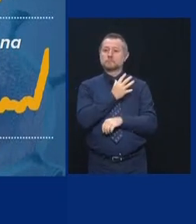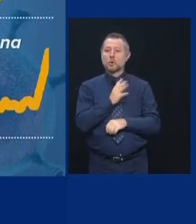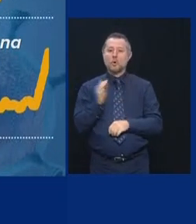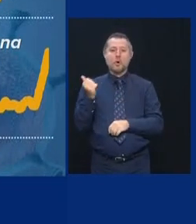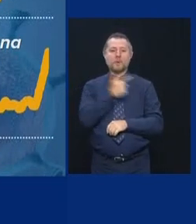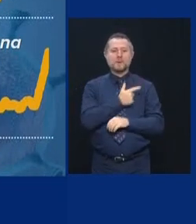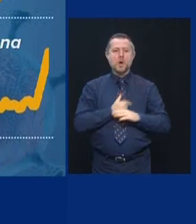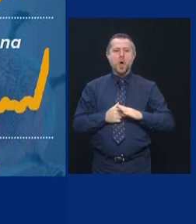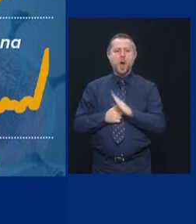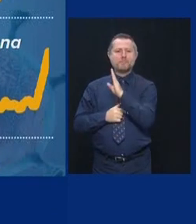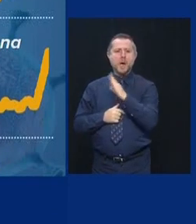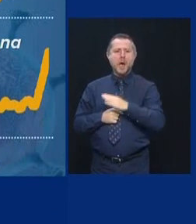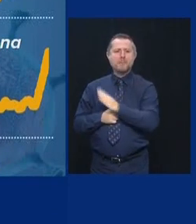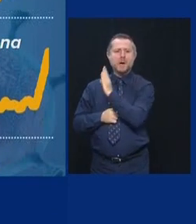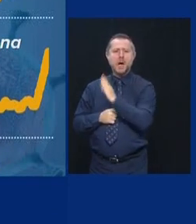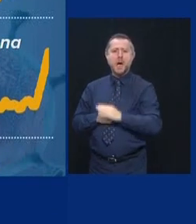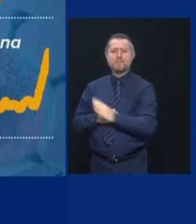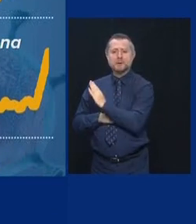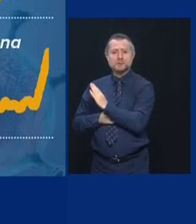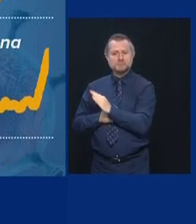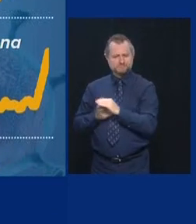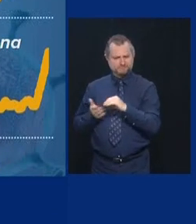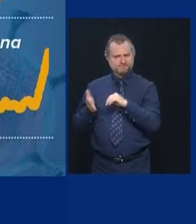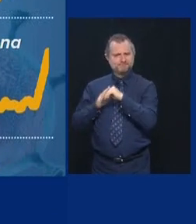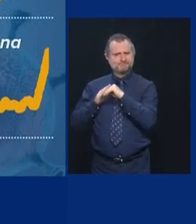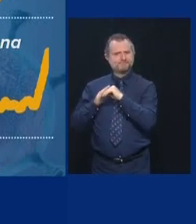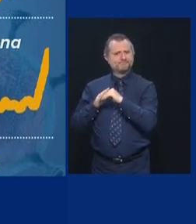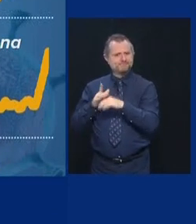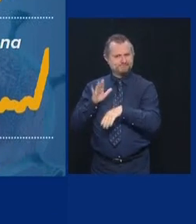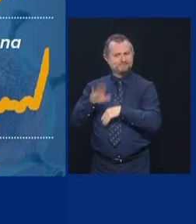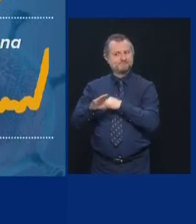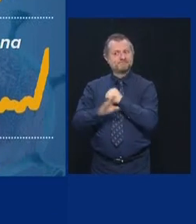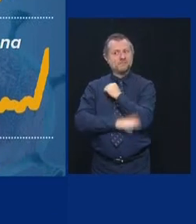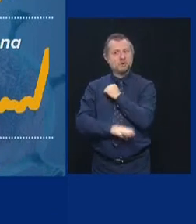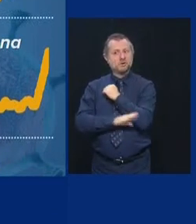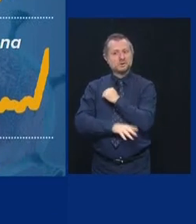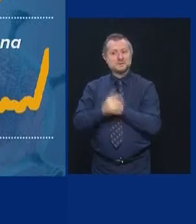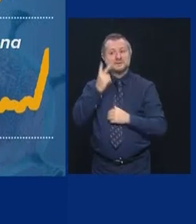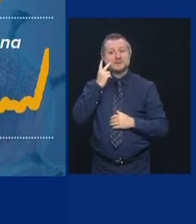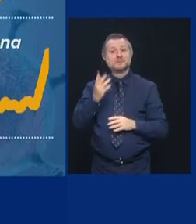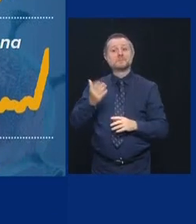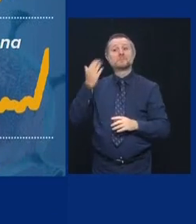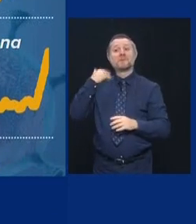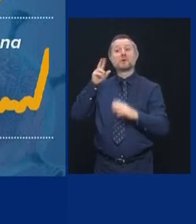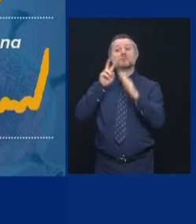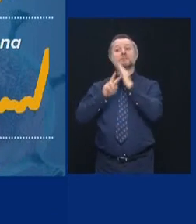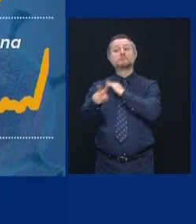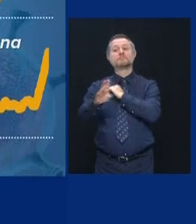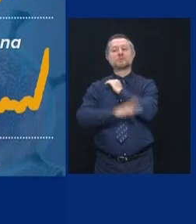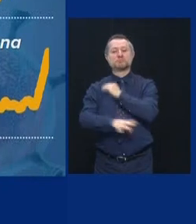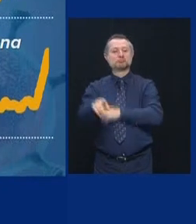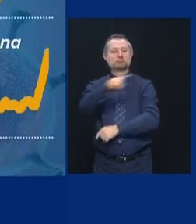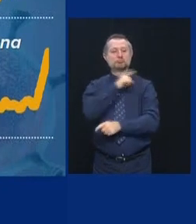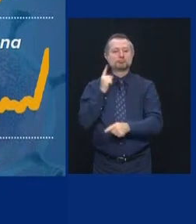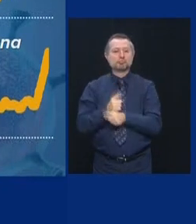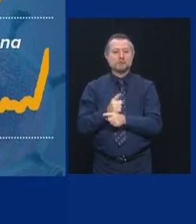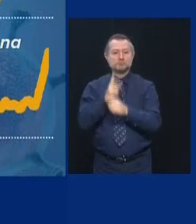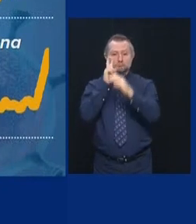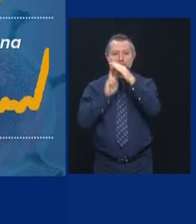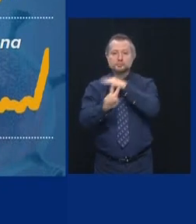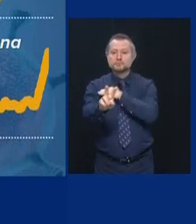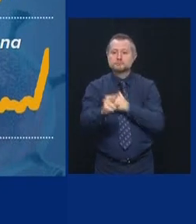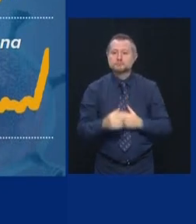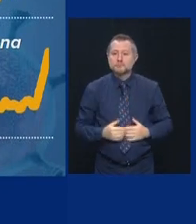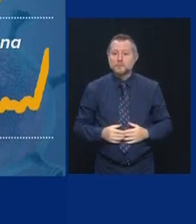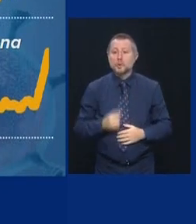So context, beware the fall, has been right. New York is the outlier